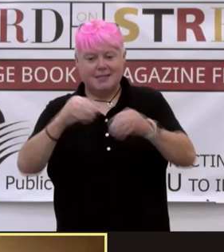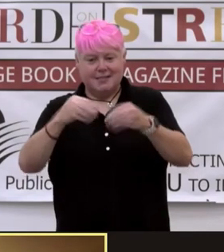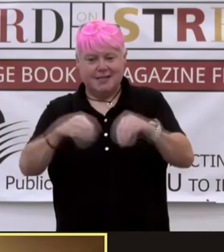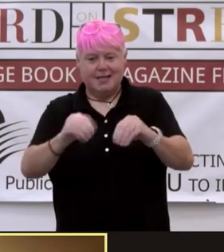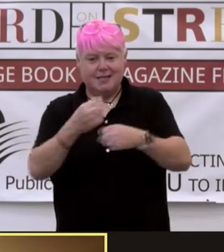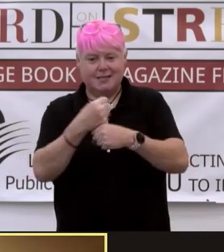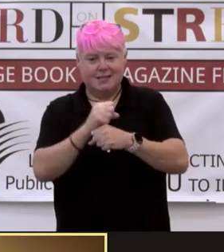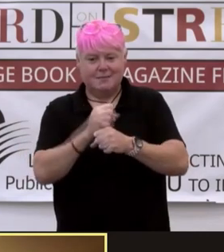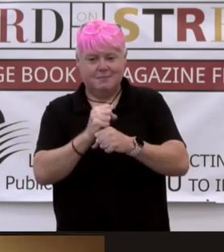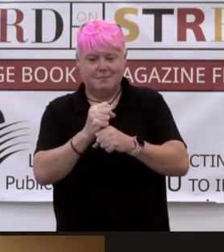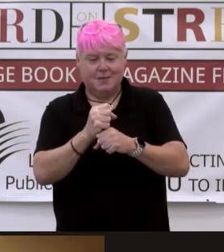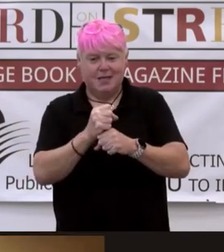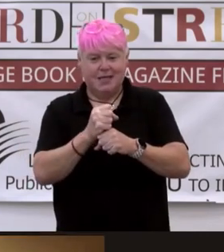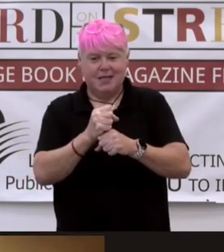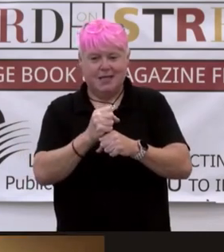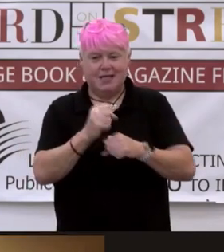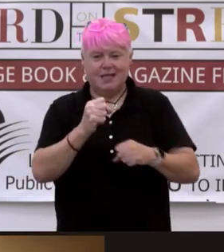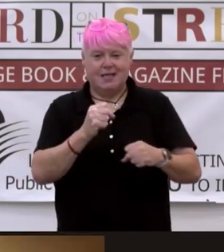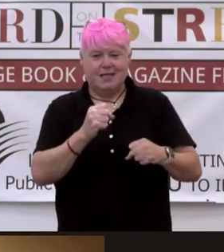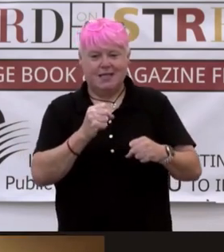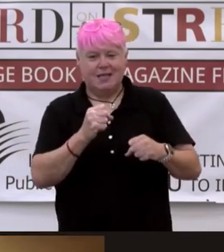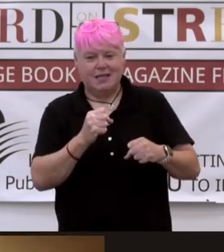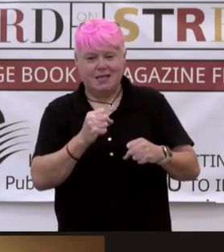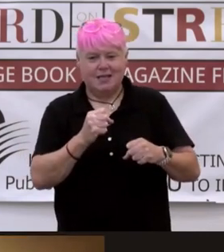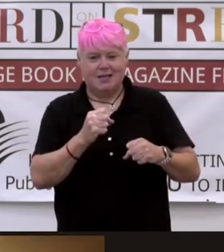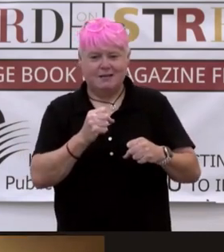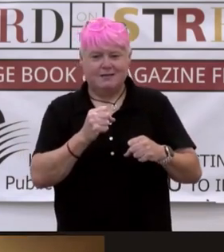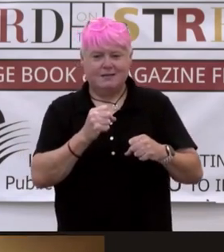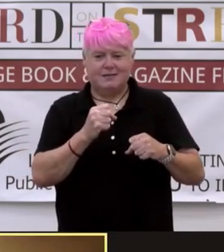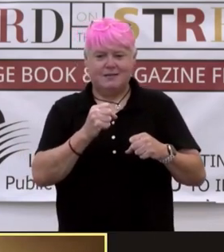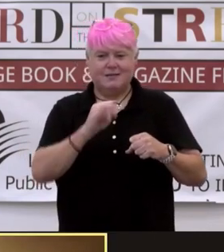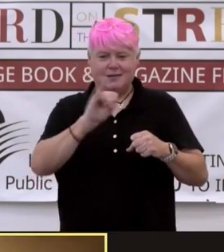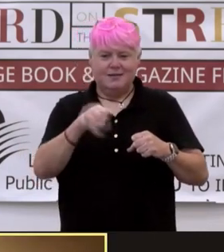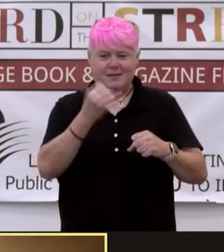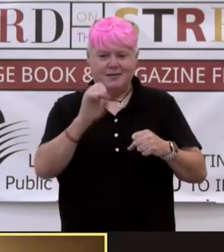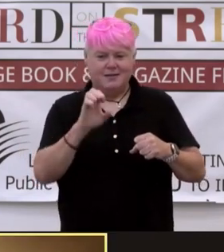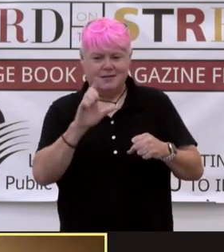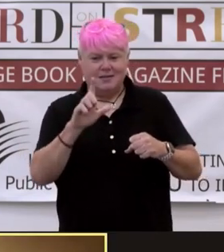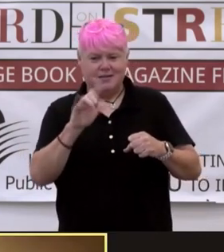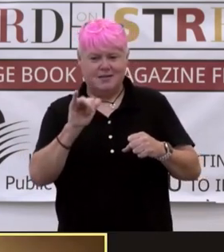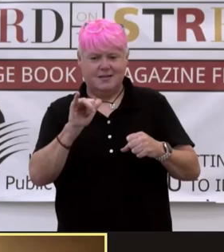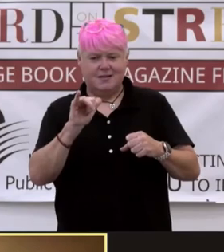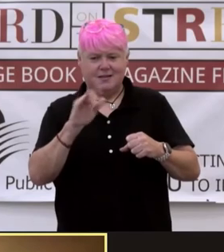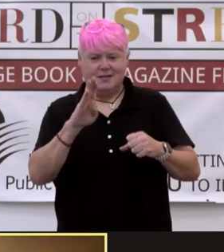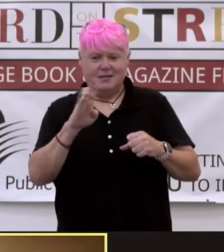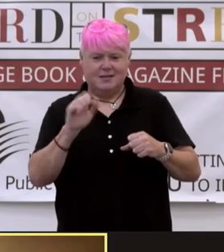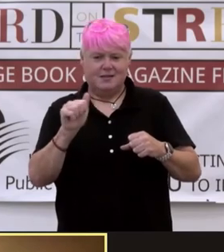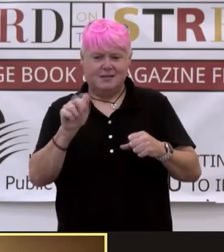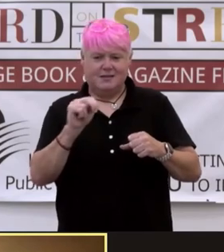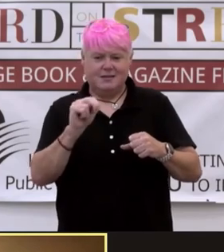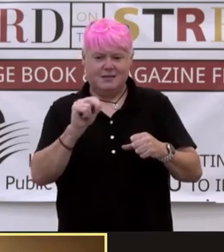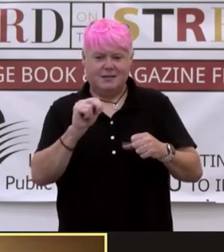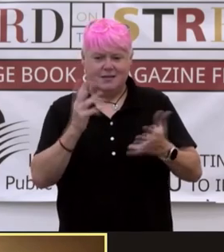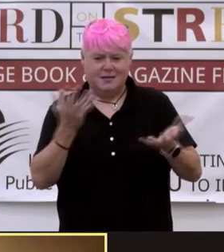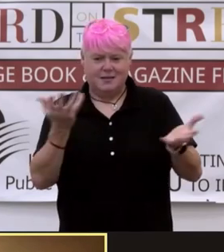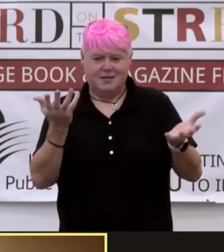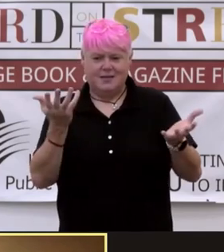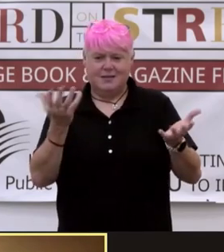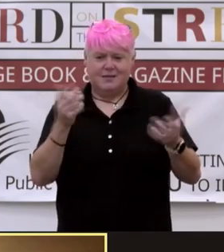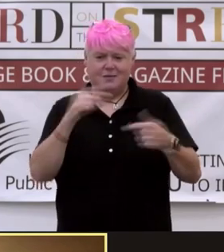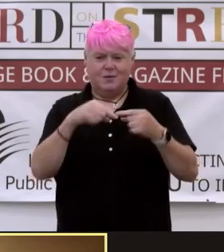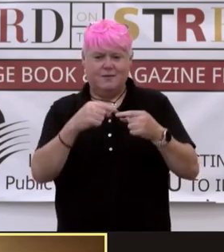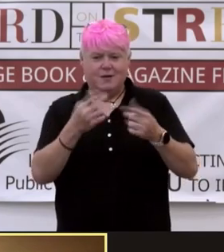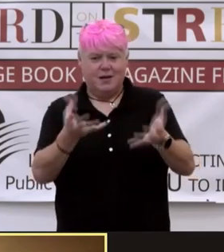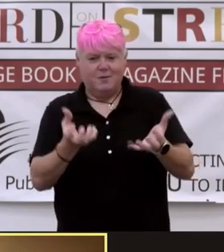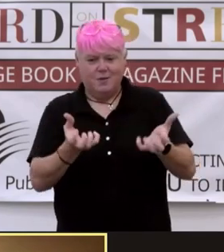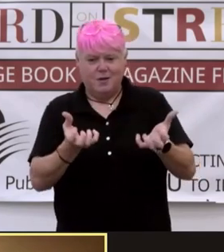jalebi. Okay. And in the autumn, like, and I'm like, you know, I can just walk over and buy jalebi whenever I want to. And then I found